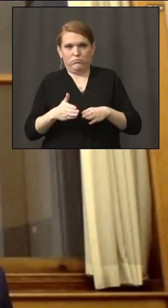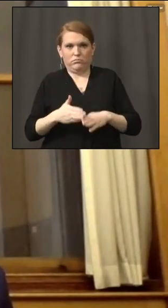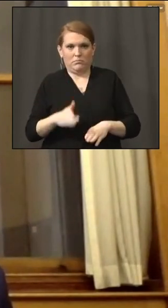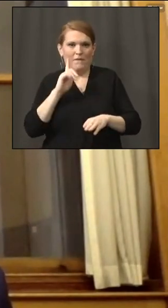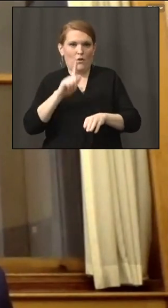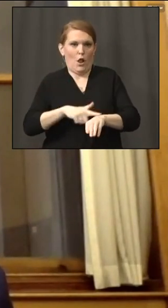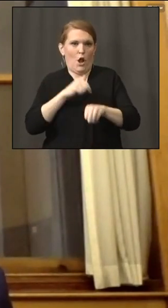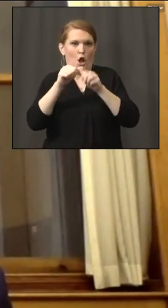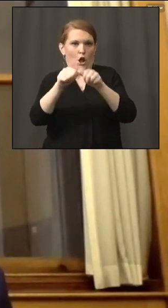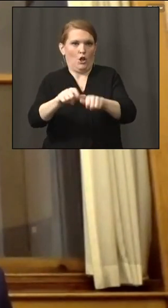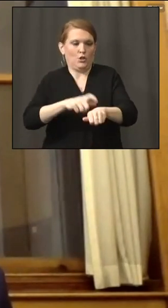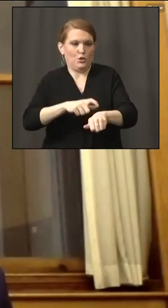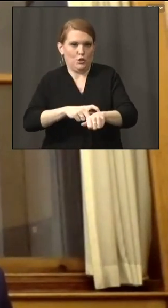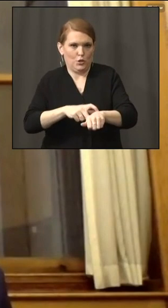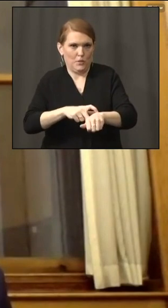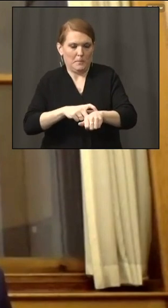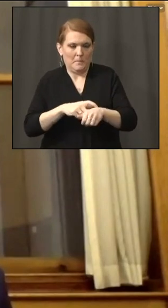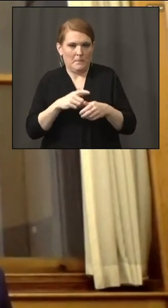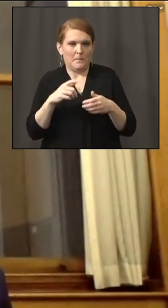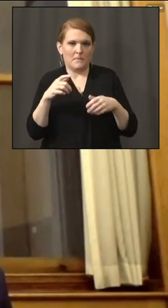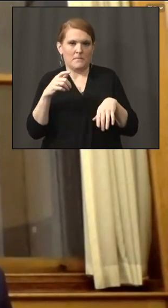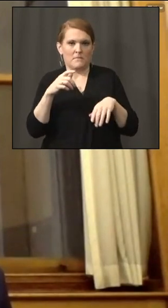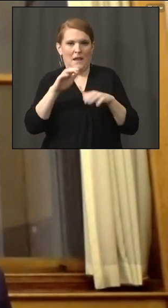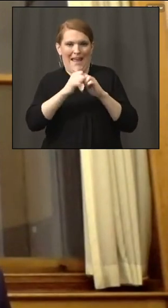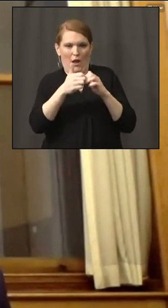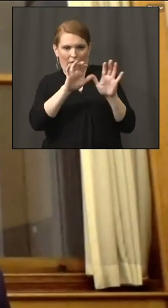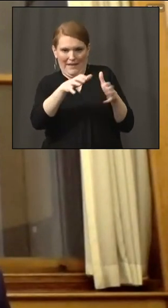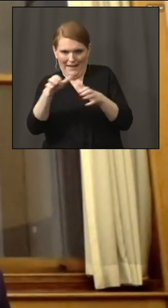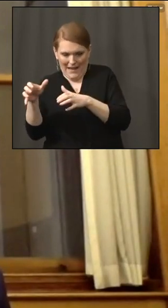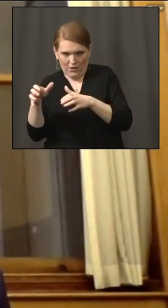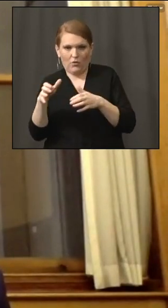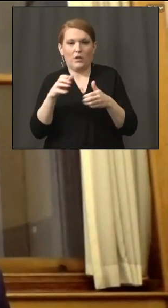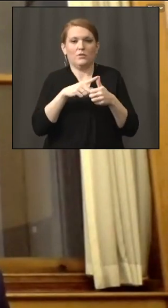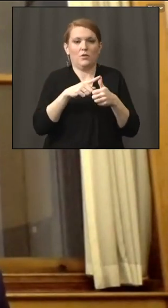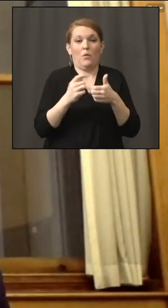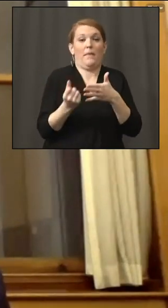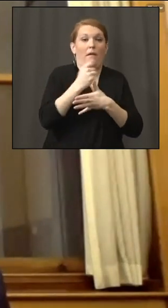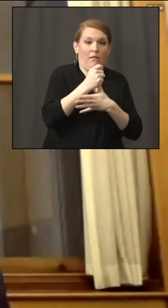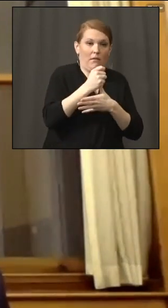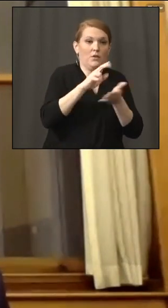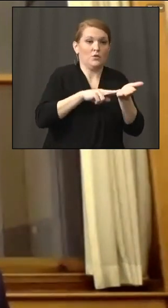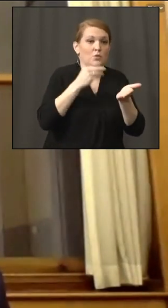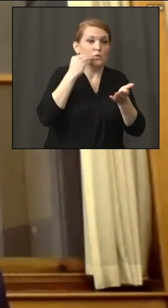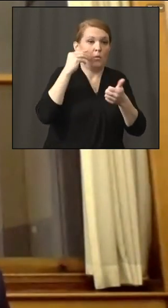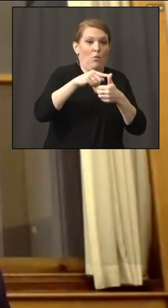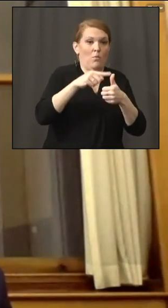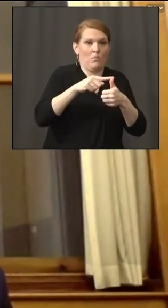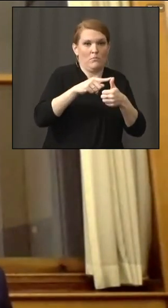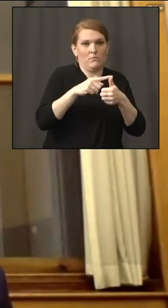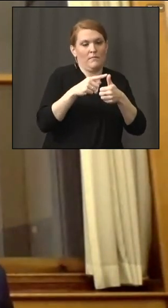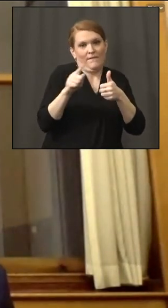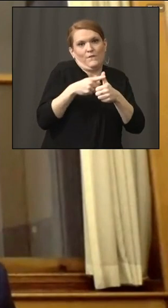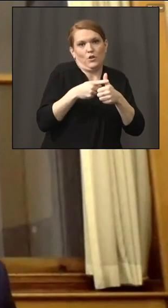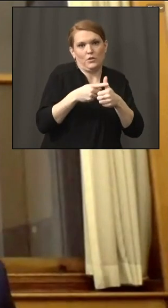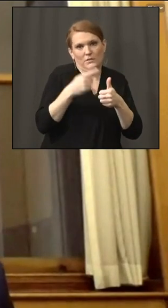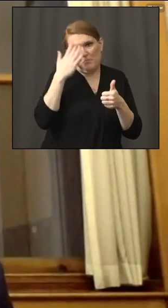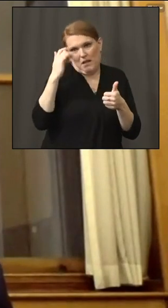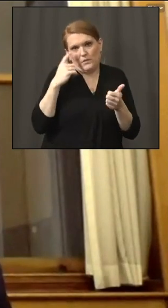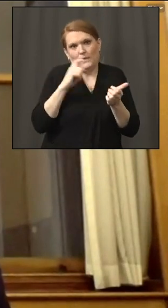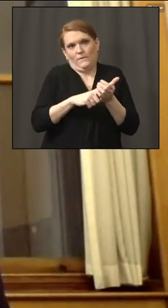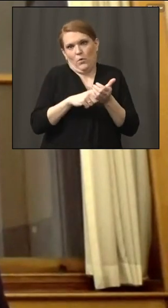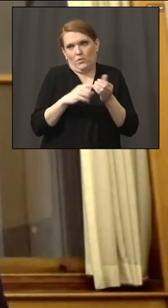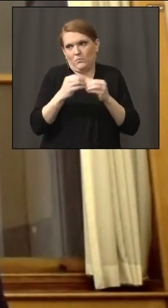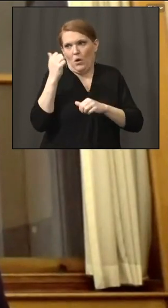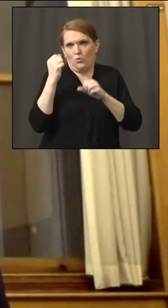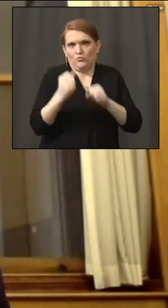we prioritize nursing homes to go first. That's the category of facilities where we've obviously seen the most severe illness and death through